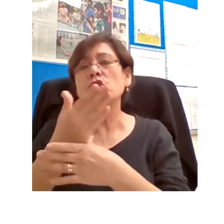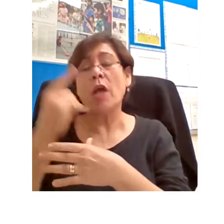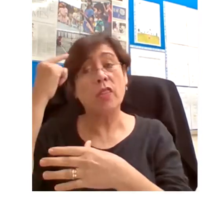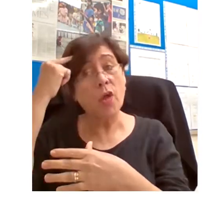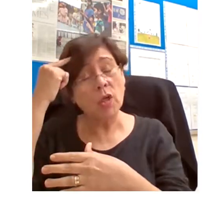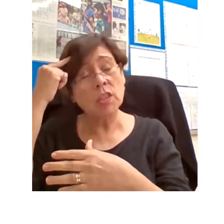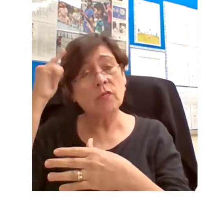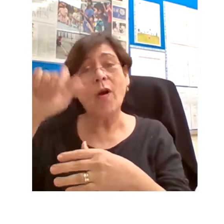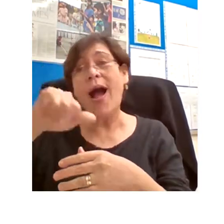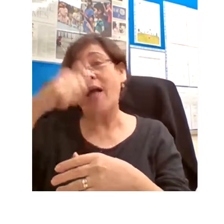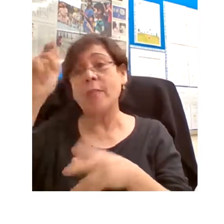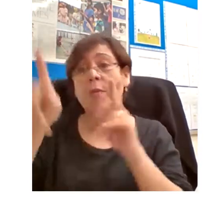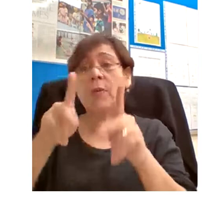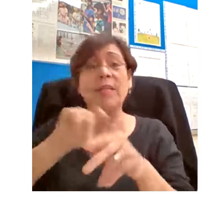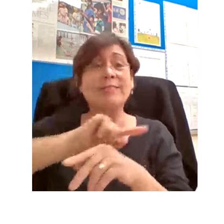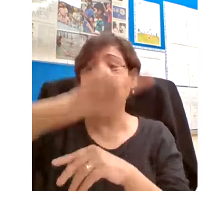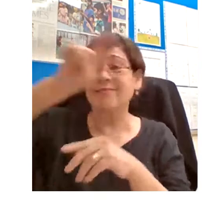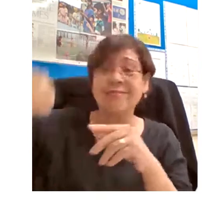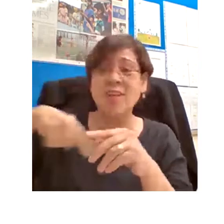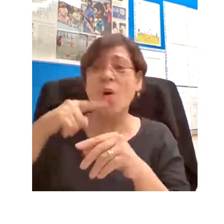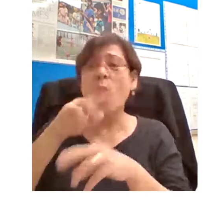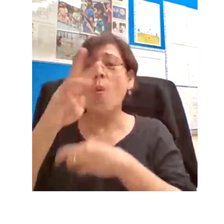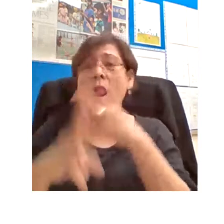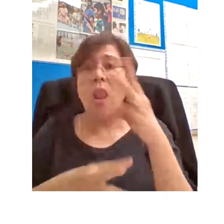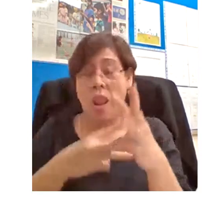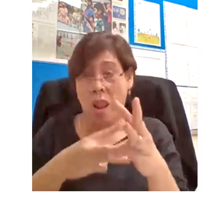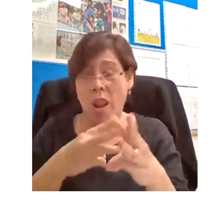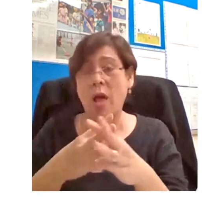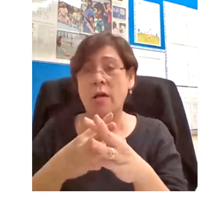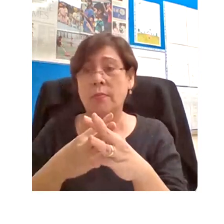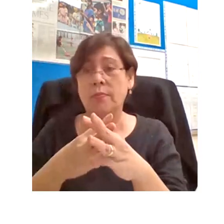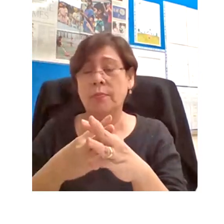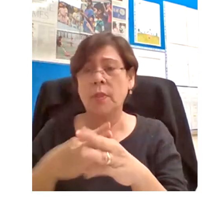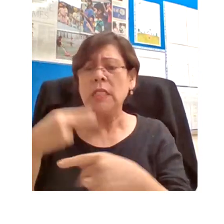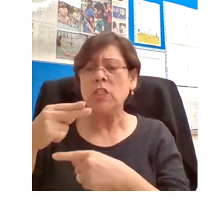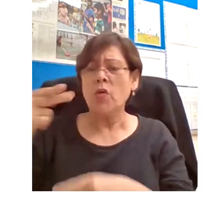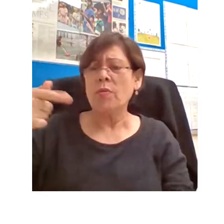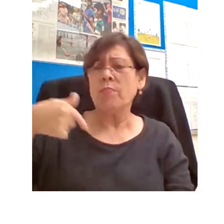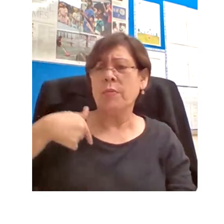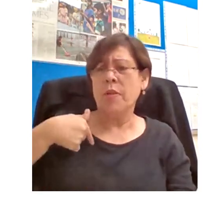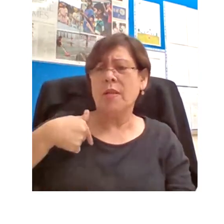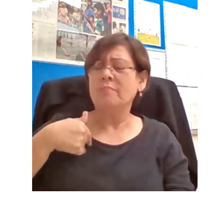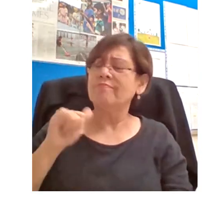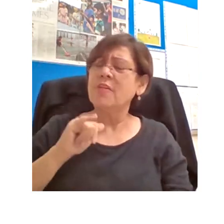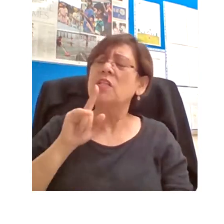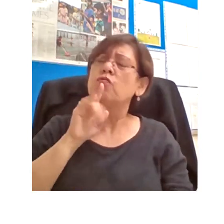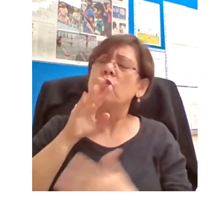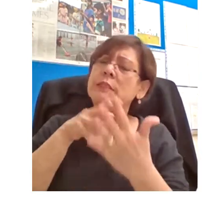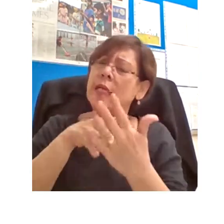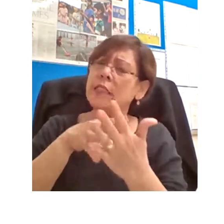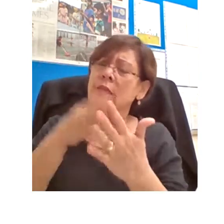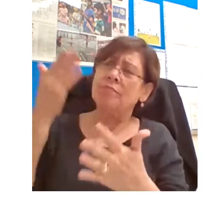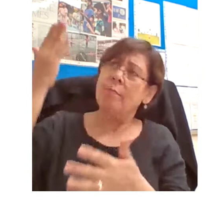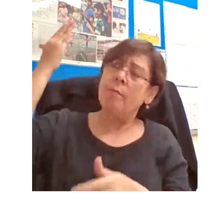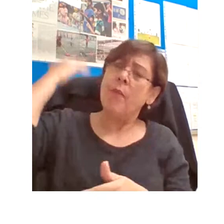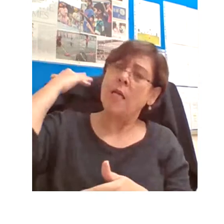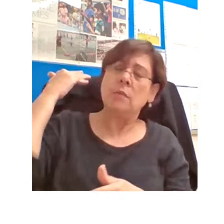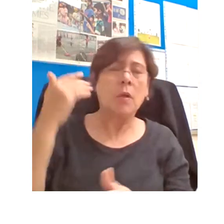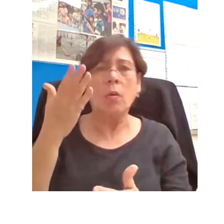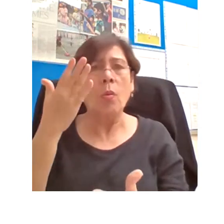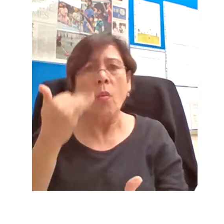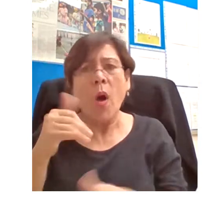as well. Now, historians like me study the past and the audience may find themselves wondering,